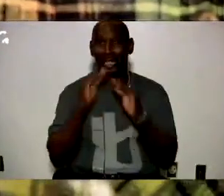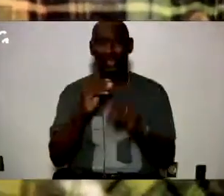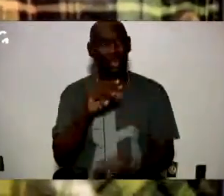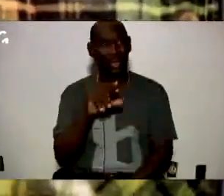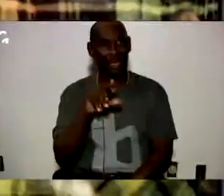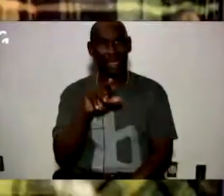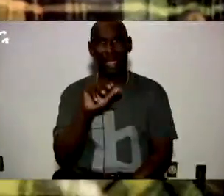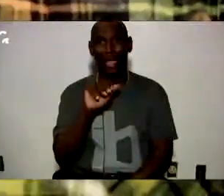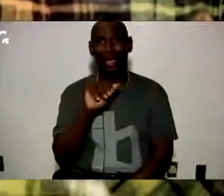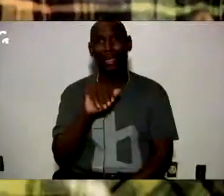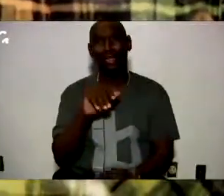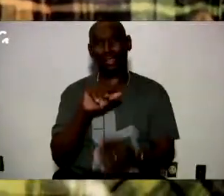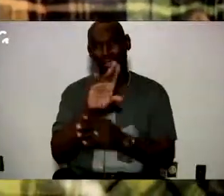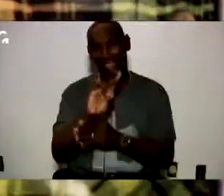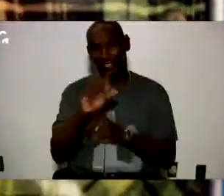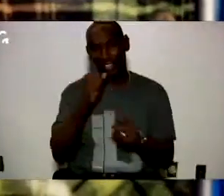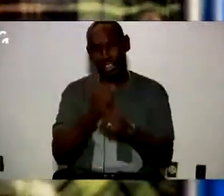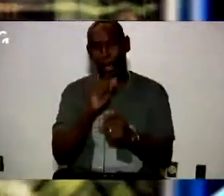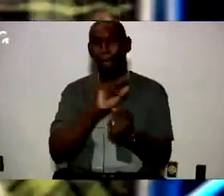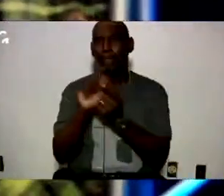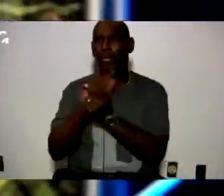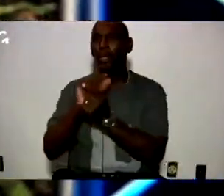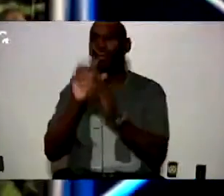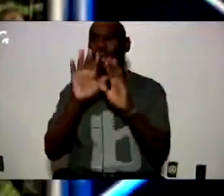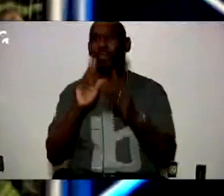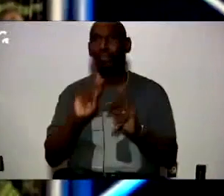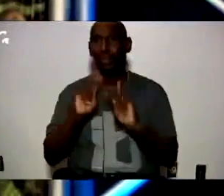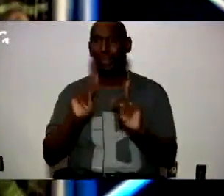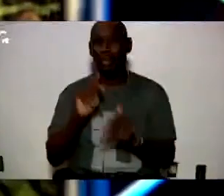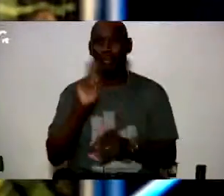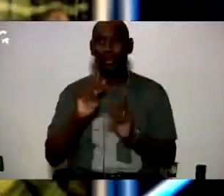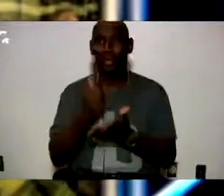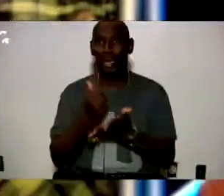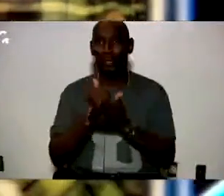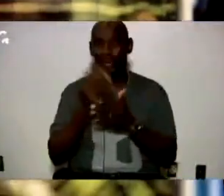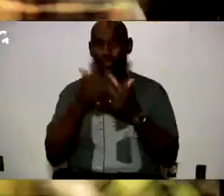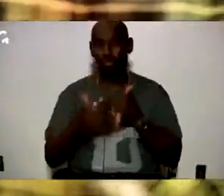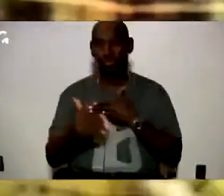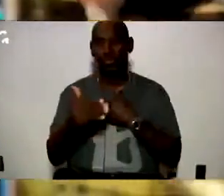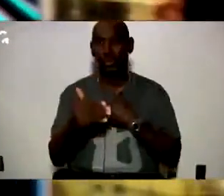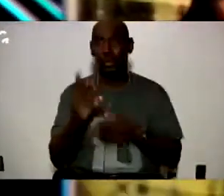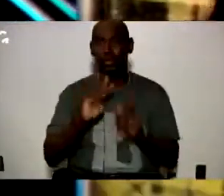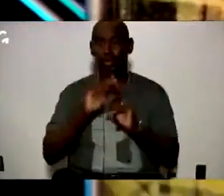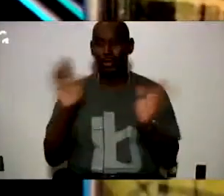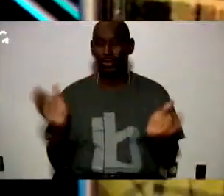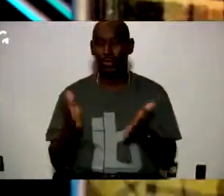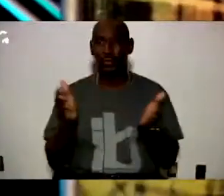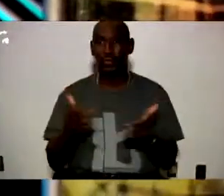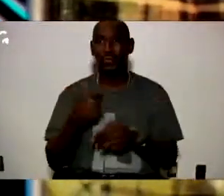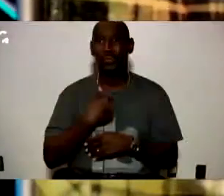and met a lot of great people and coached there and people helped me move forward people encouraged me